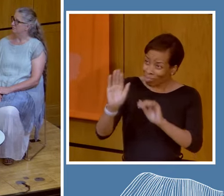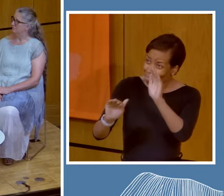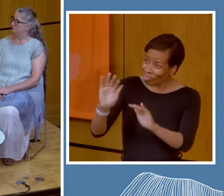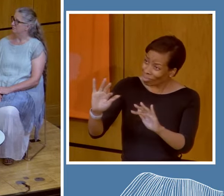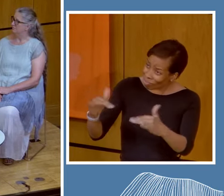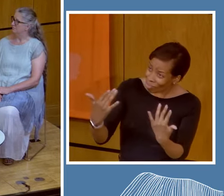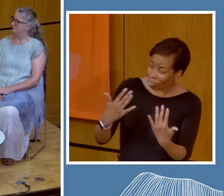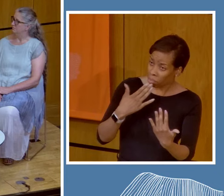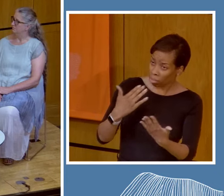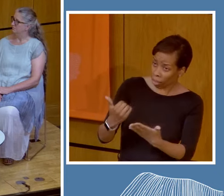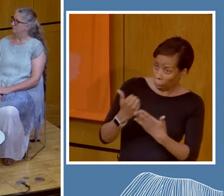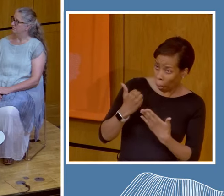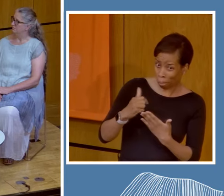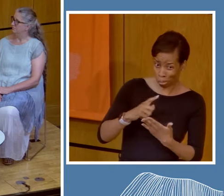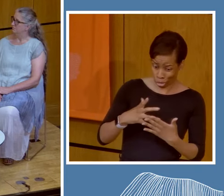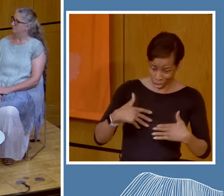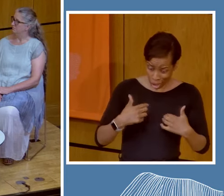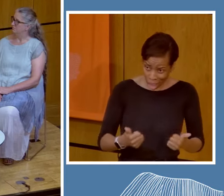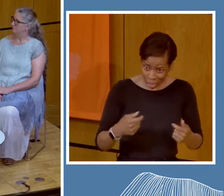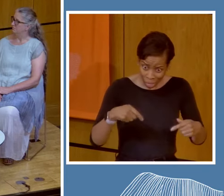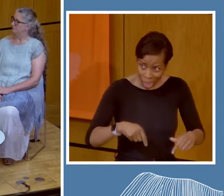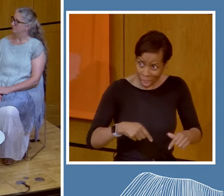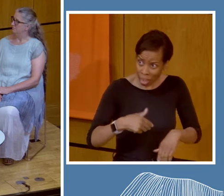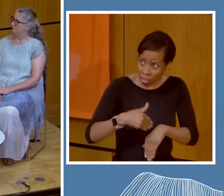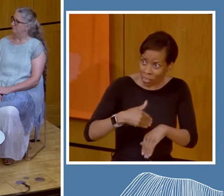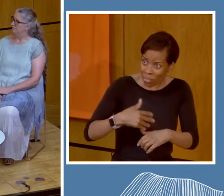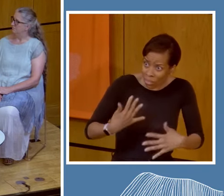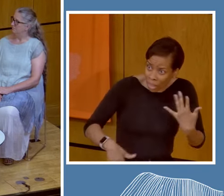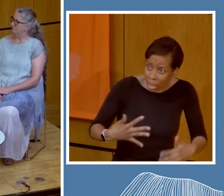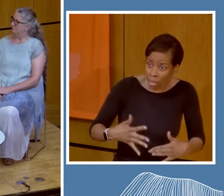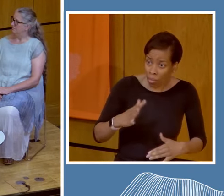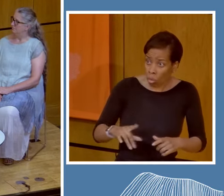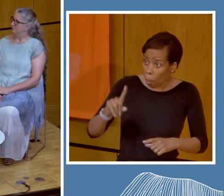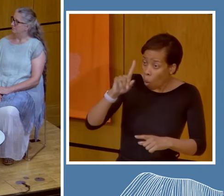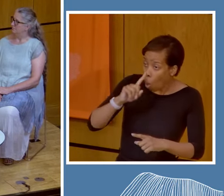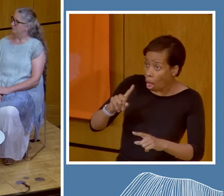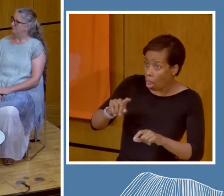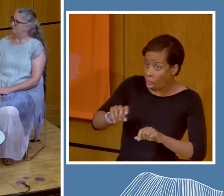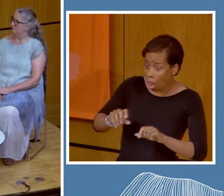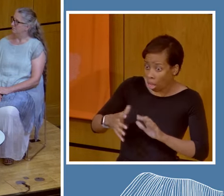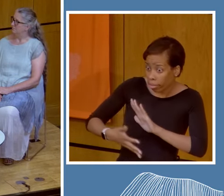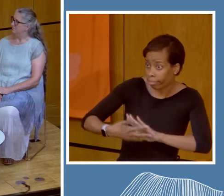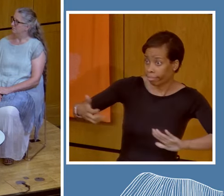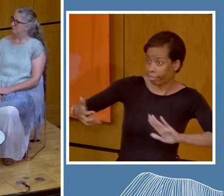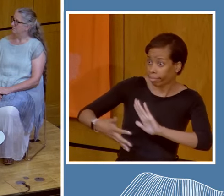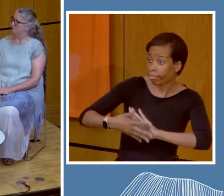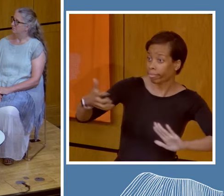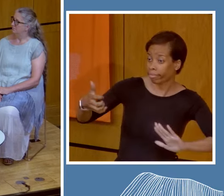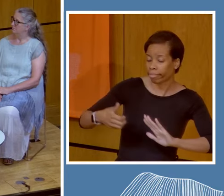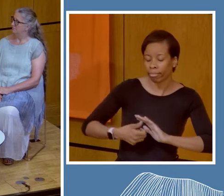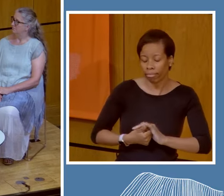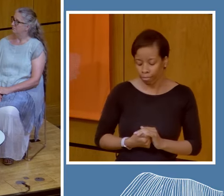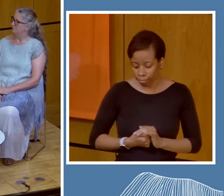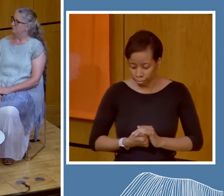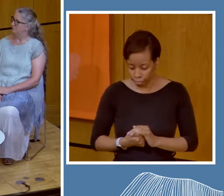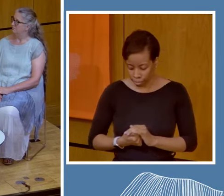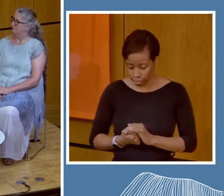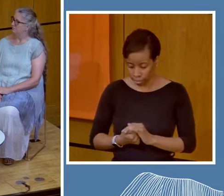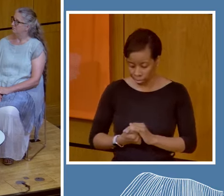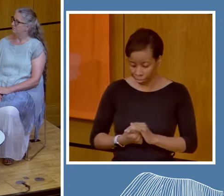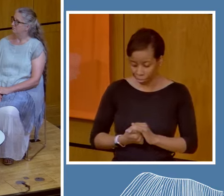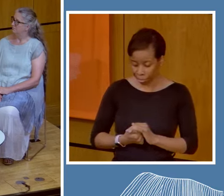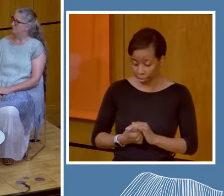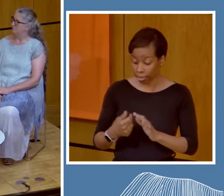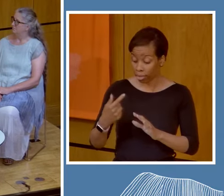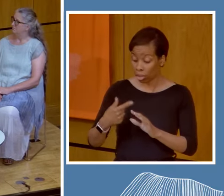not engaged. Just this last spring, the Oil Sands came out with notice